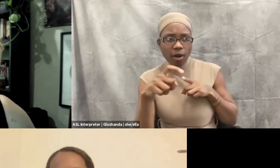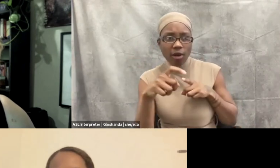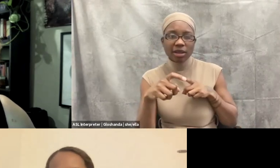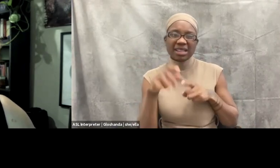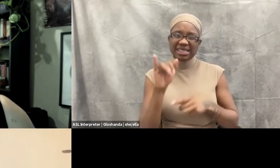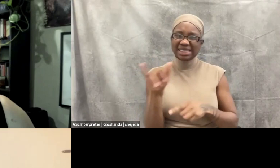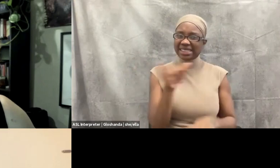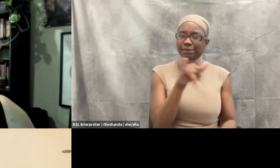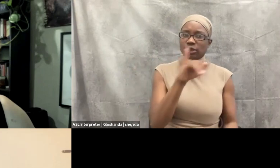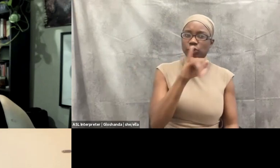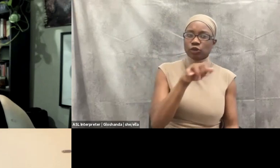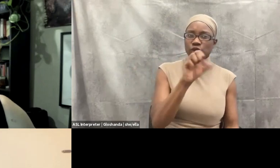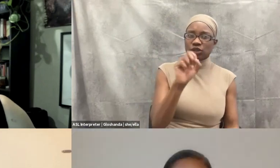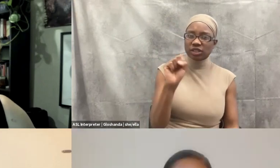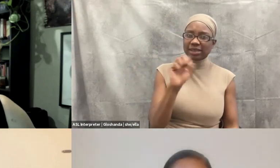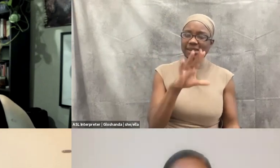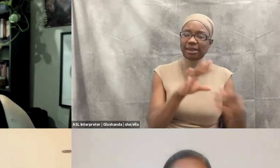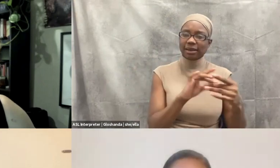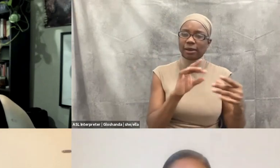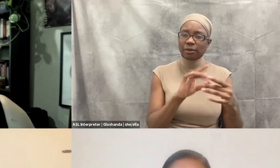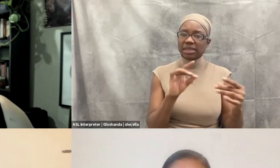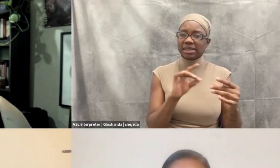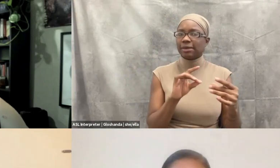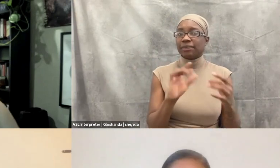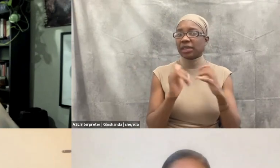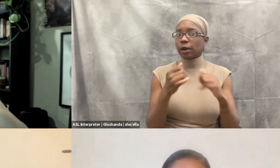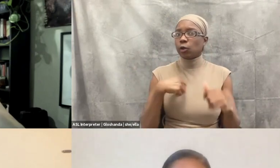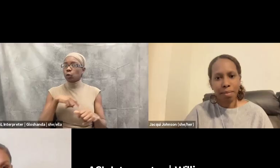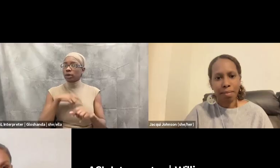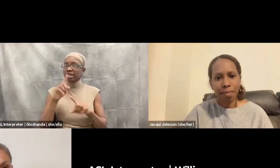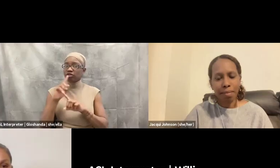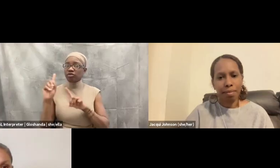talking about now as well, know, the, of, how, how do we respond?